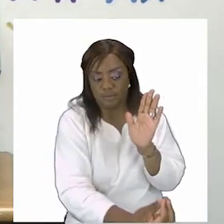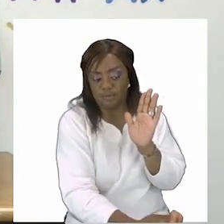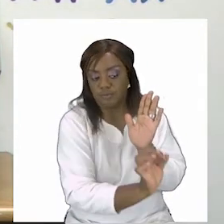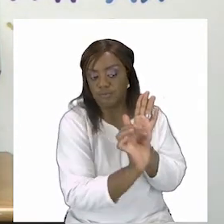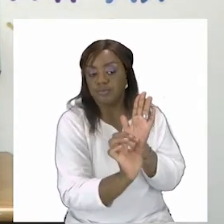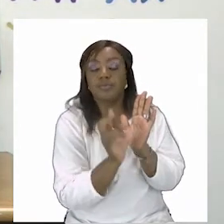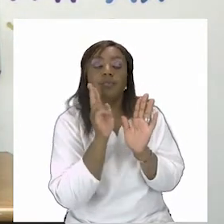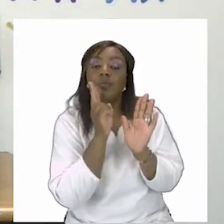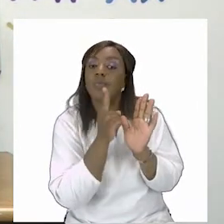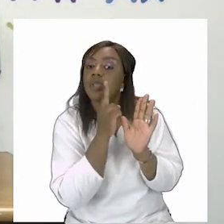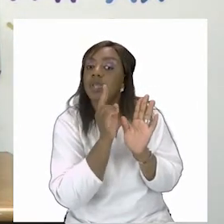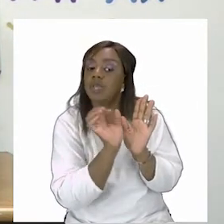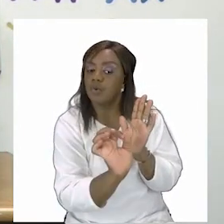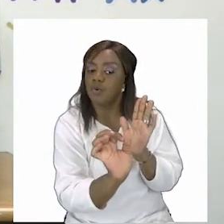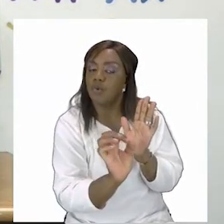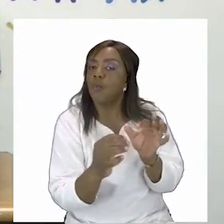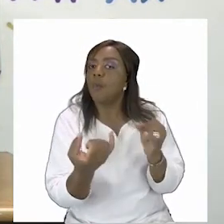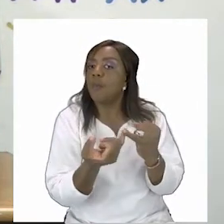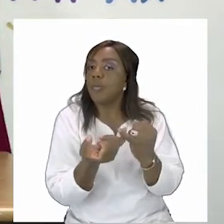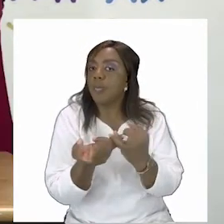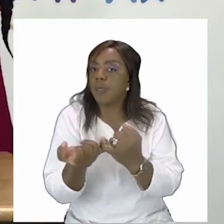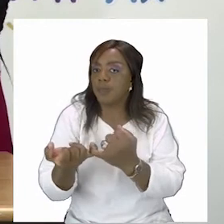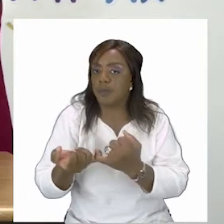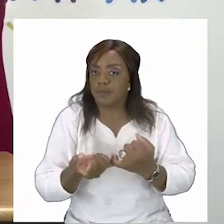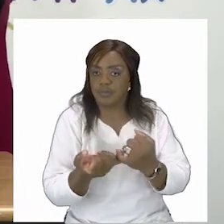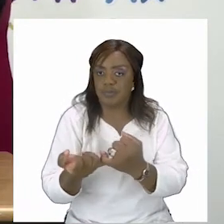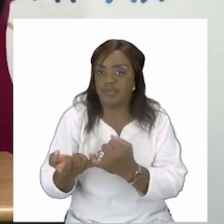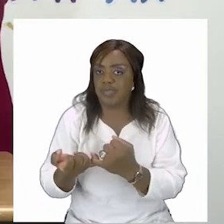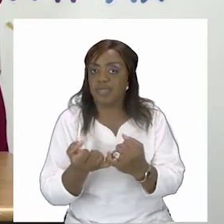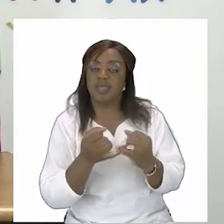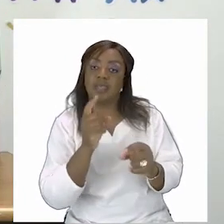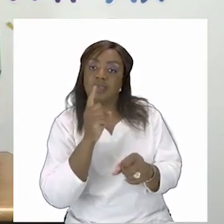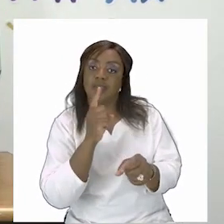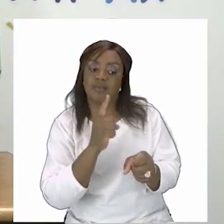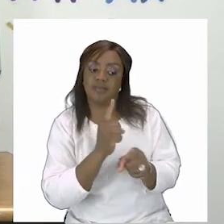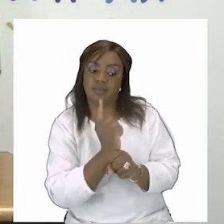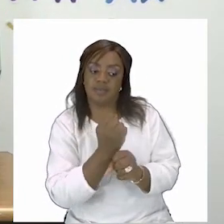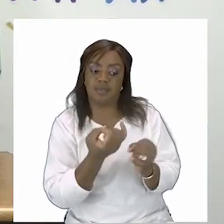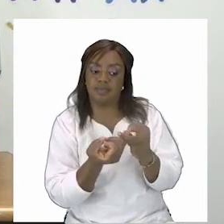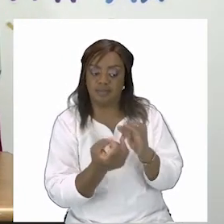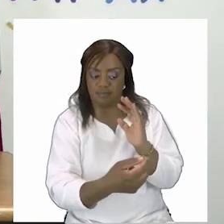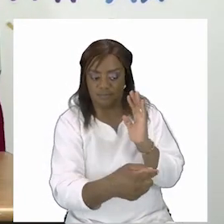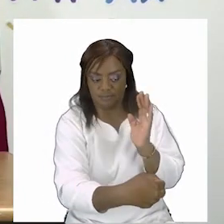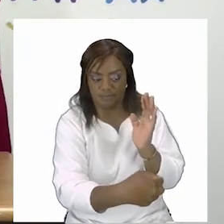cousins this is one cousin she will be here